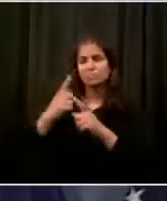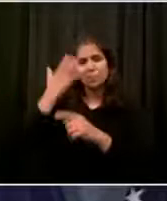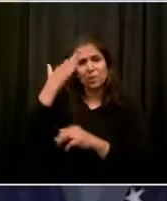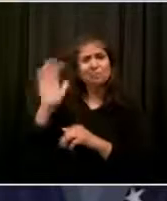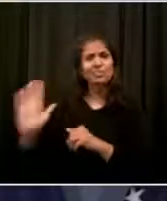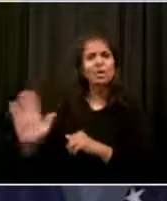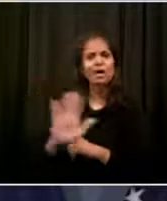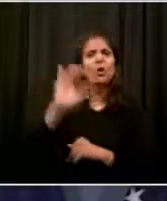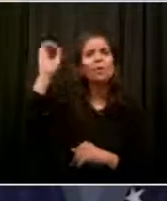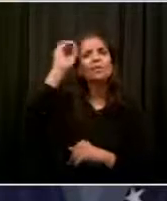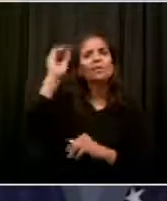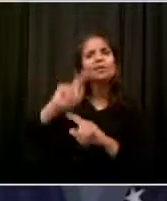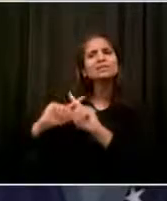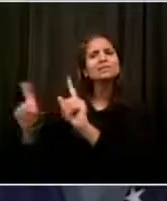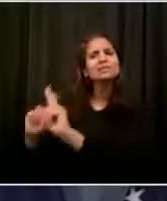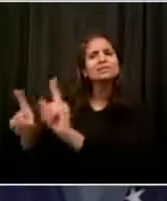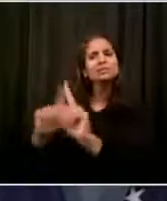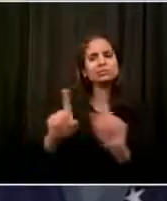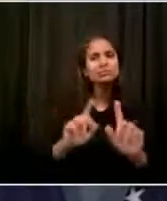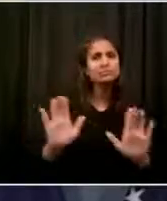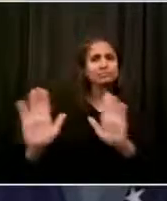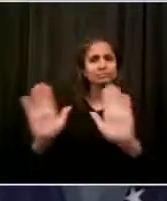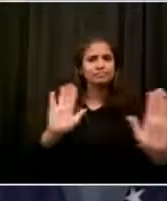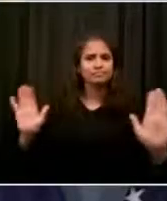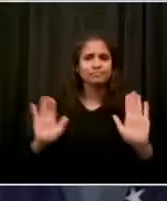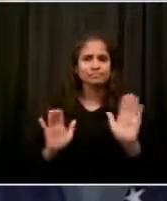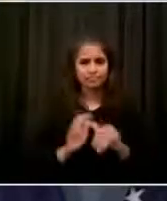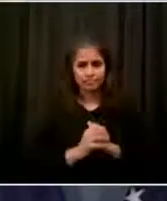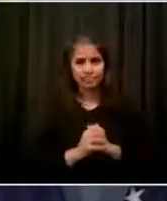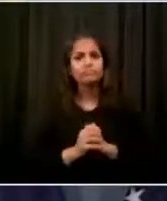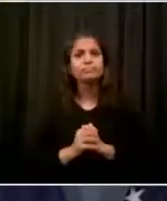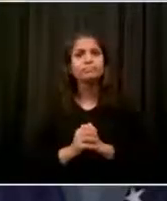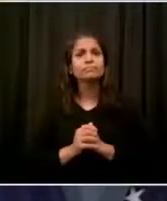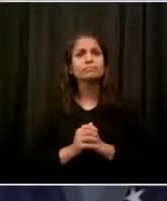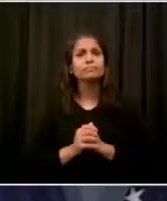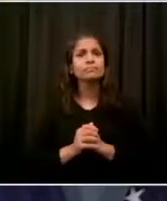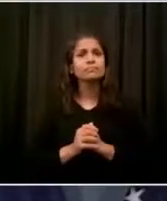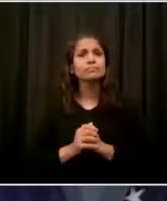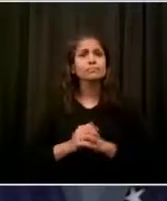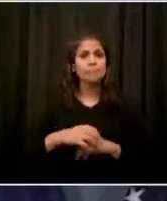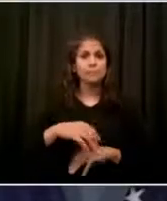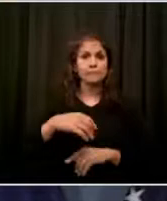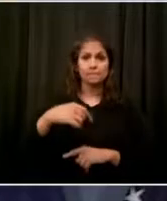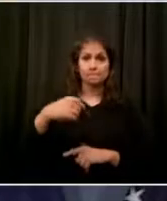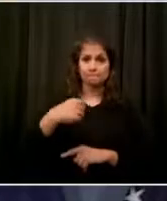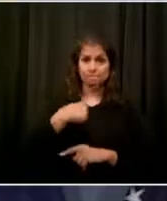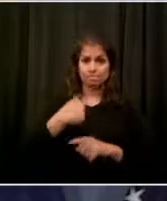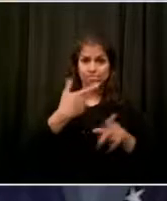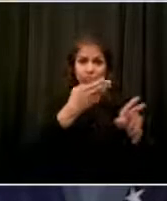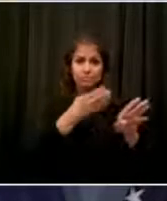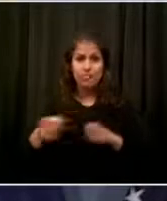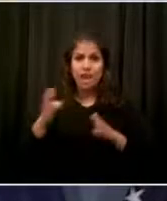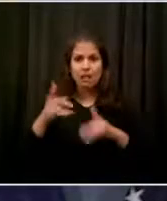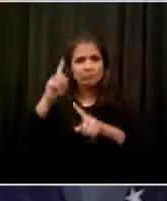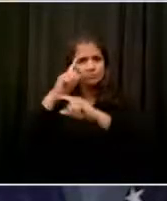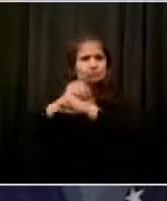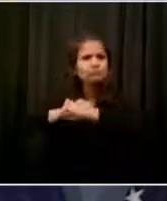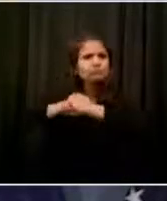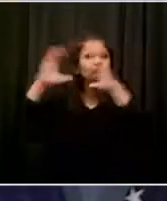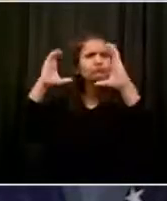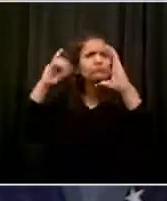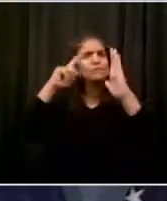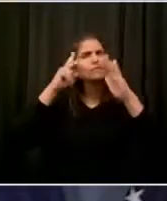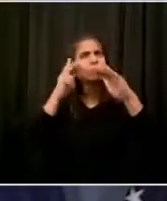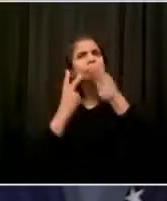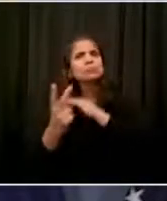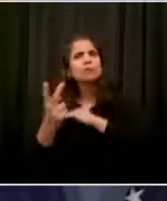direction. I put forward a vision. We are acting on that vision. We're going to deepen that vision. That's what democracy is all about. And I've been